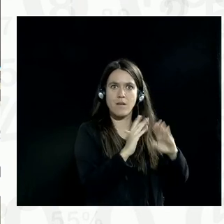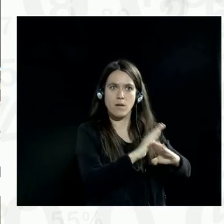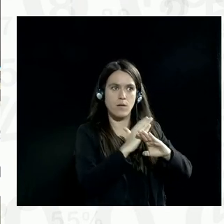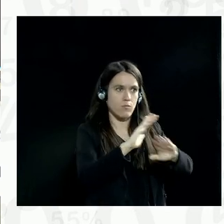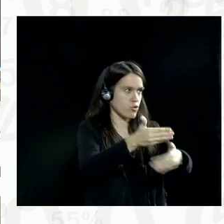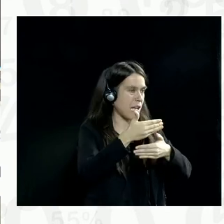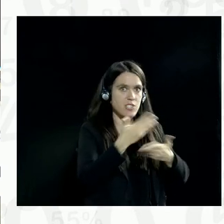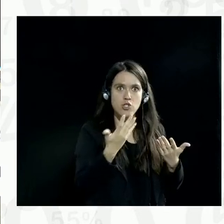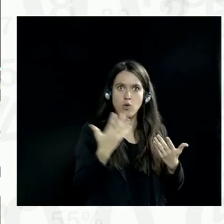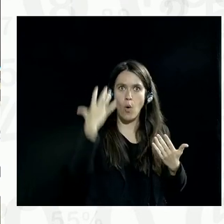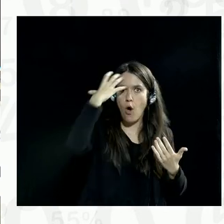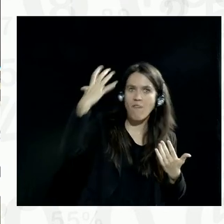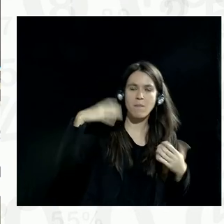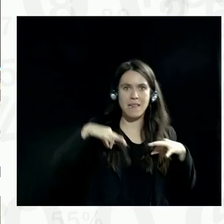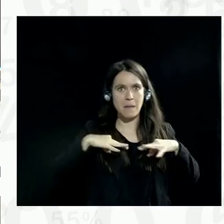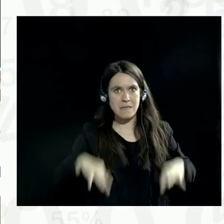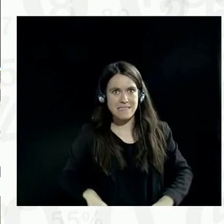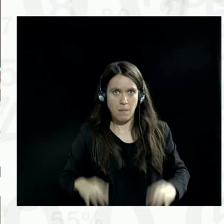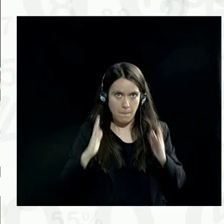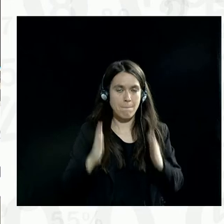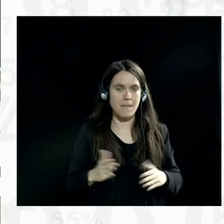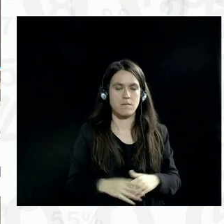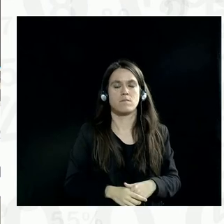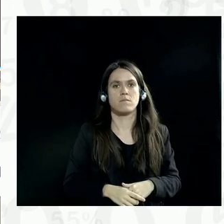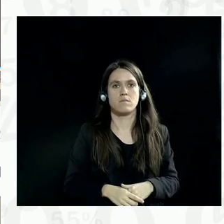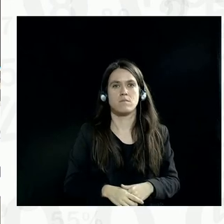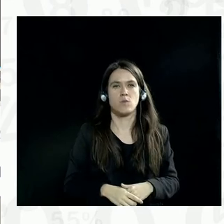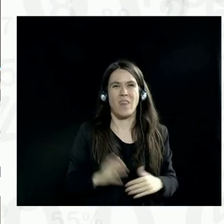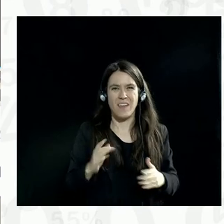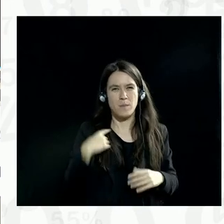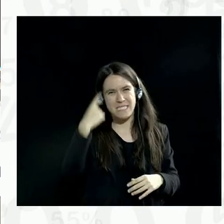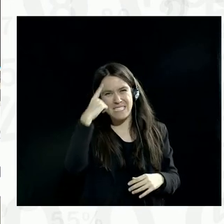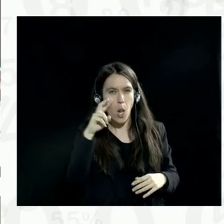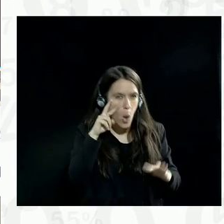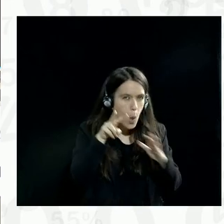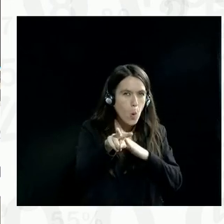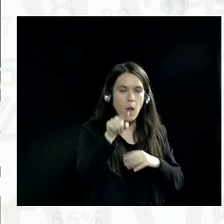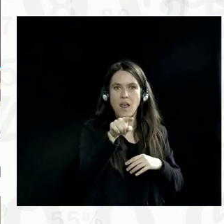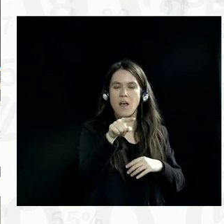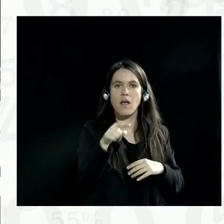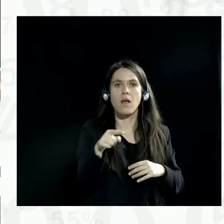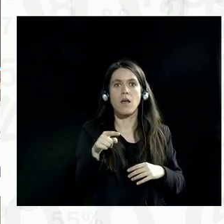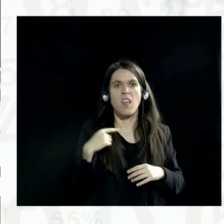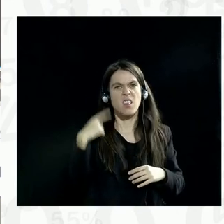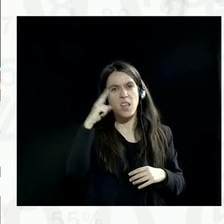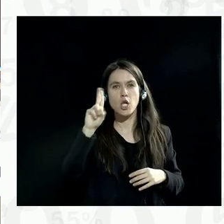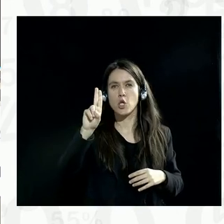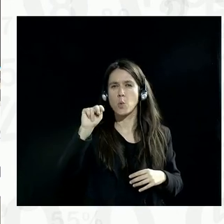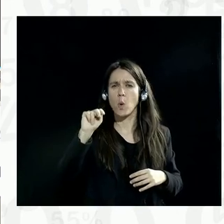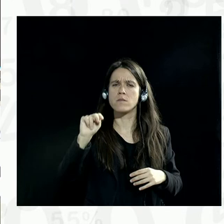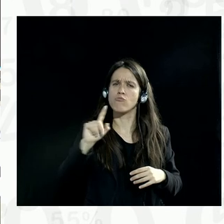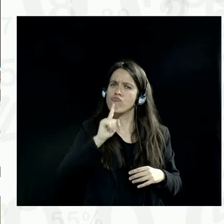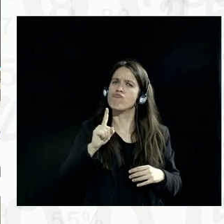ministry-level protections. And I do think that we need to look at that. And as well, I, again, believe that the UN has a very important